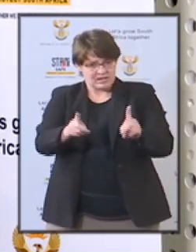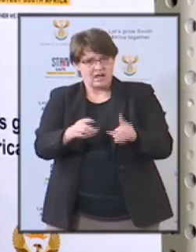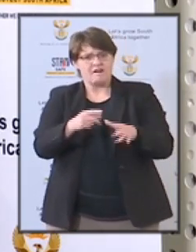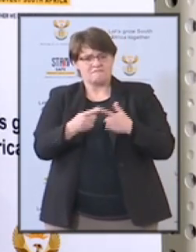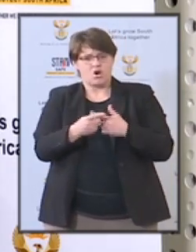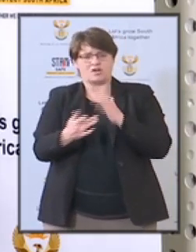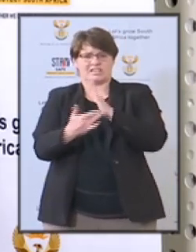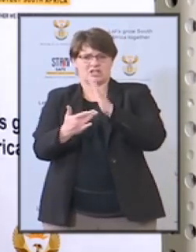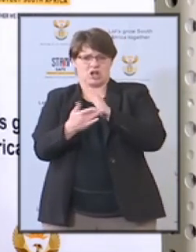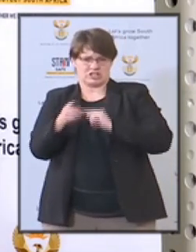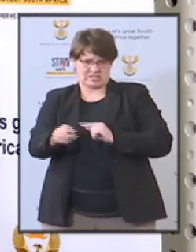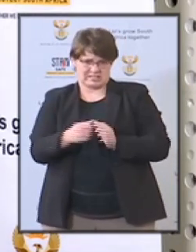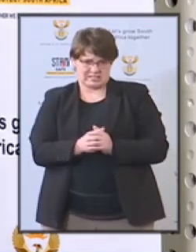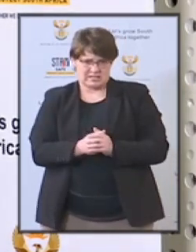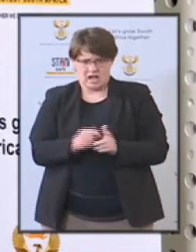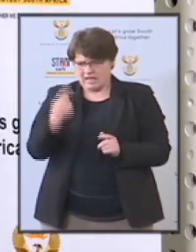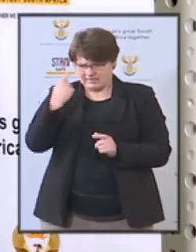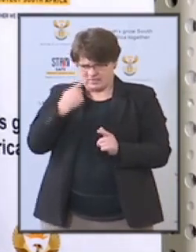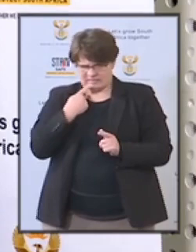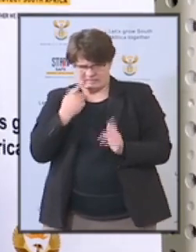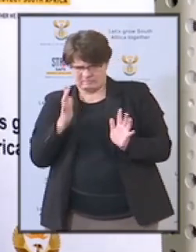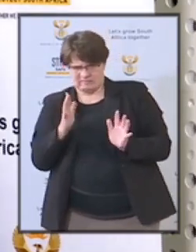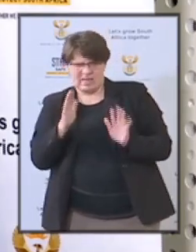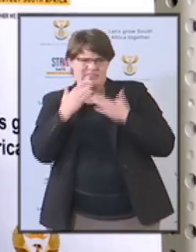Thank you very much, Ms. Williams.